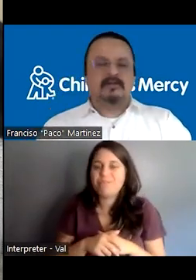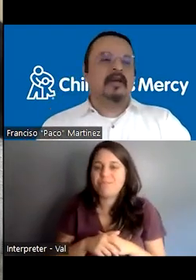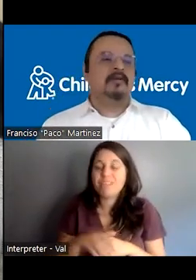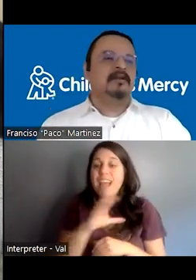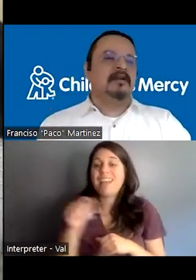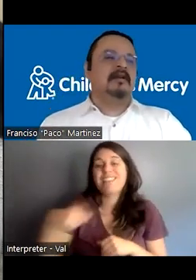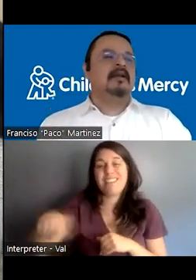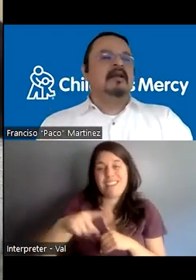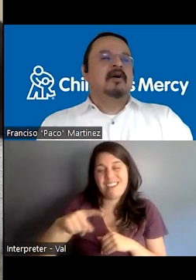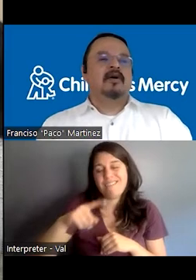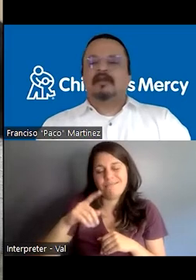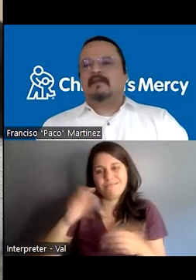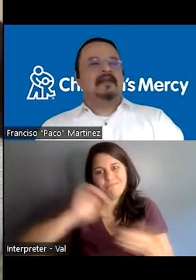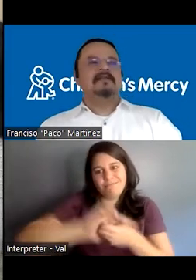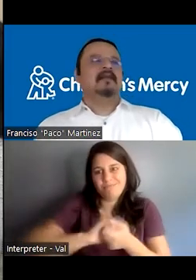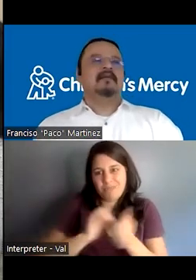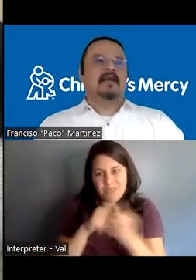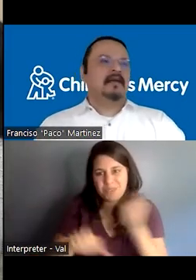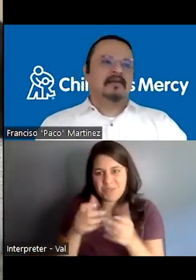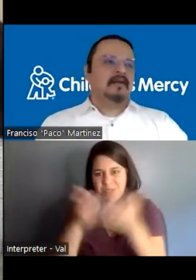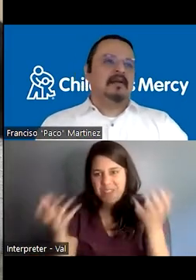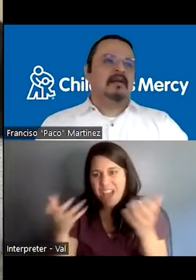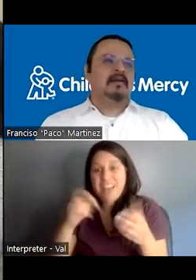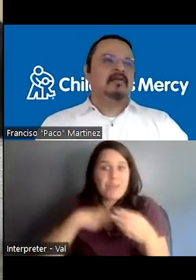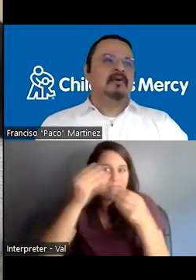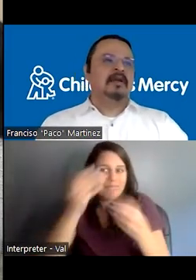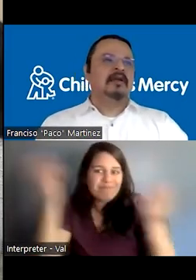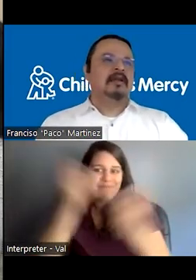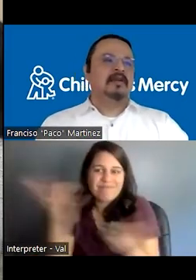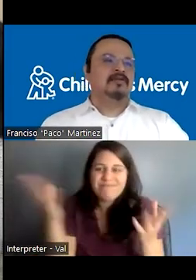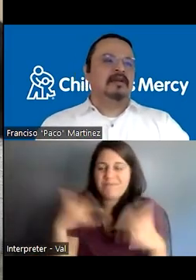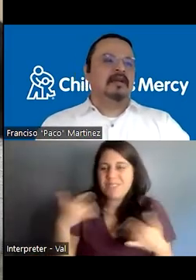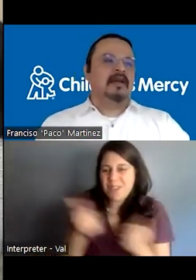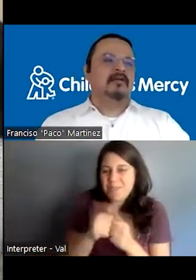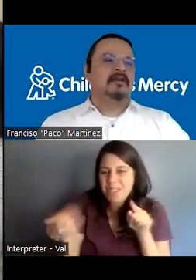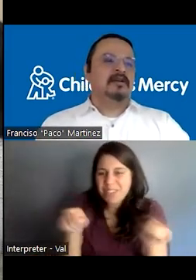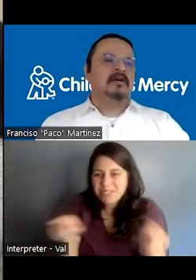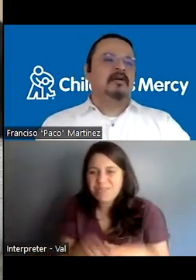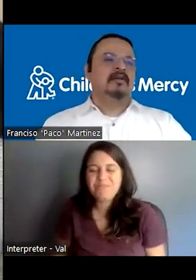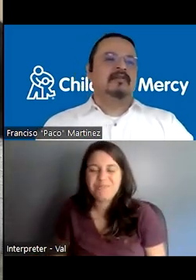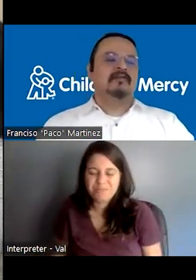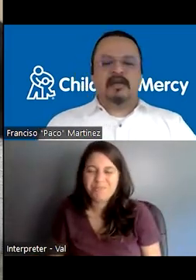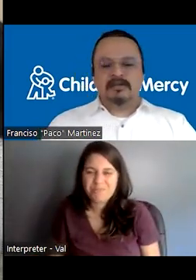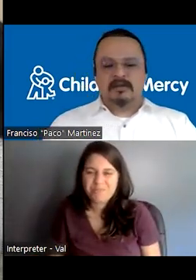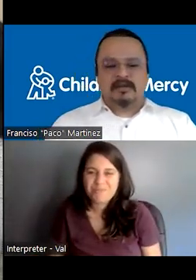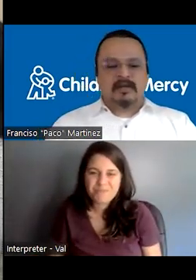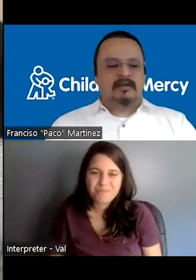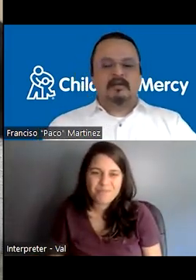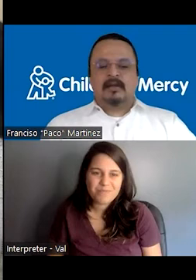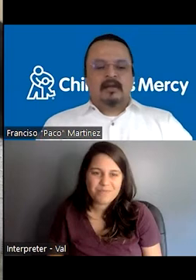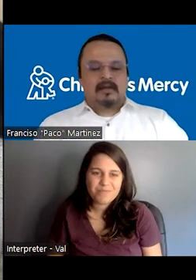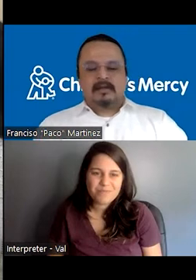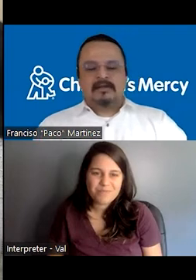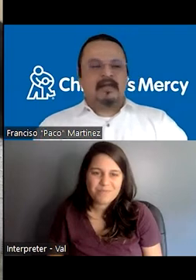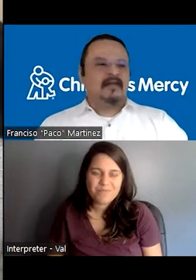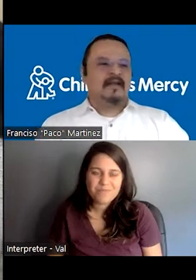each other. So now we are sharing all the events that everybody's is doing individually and we share all this information. And